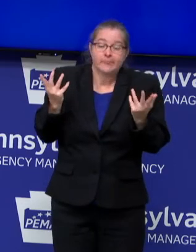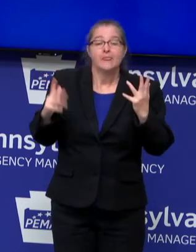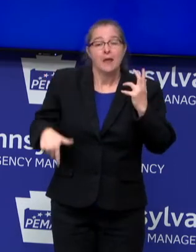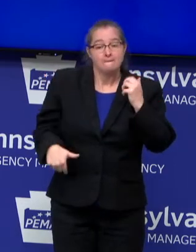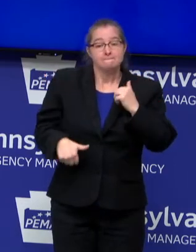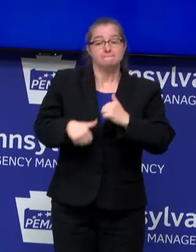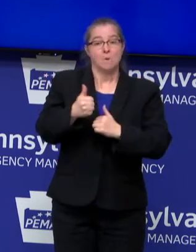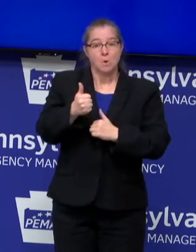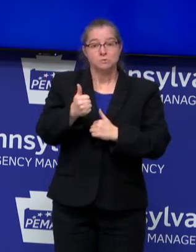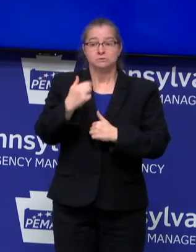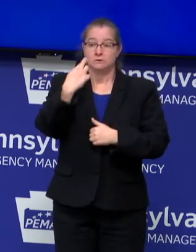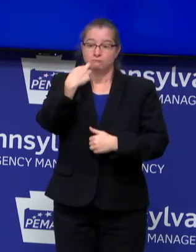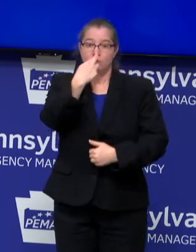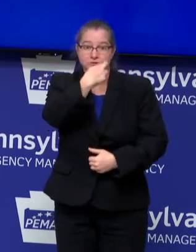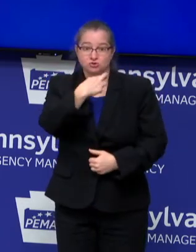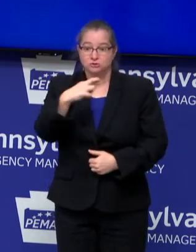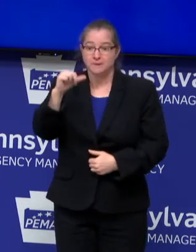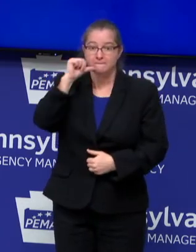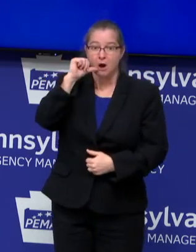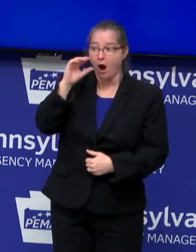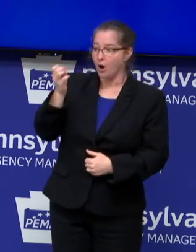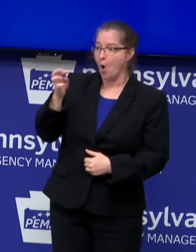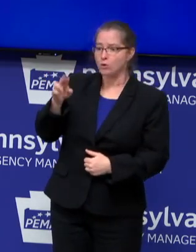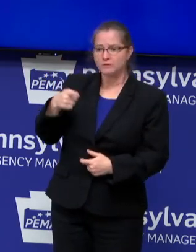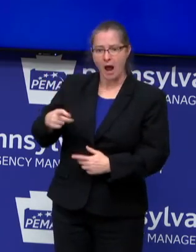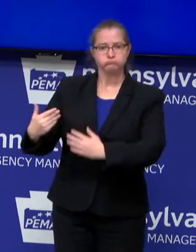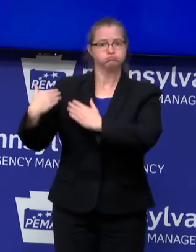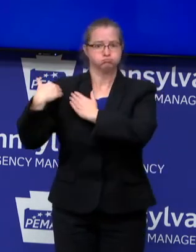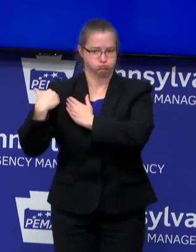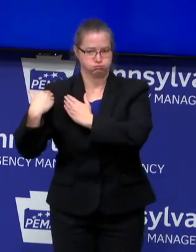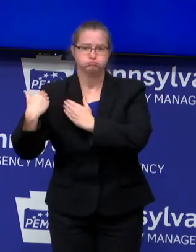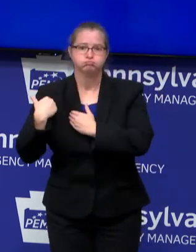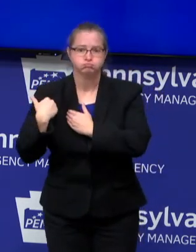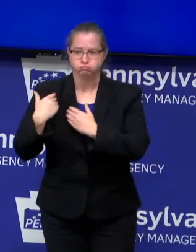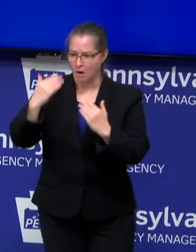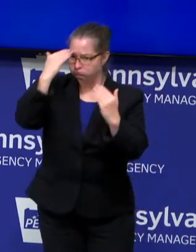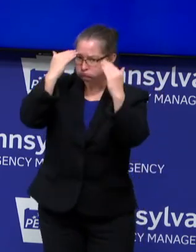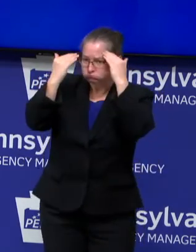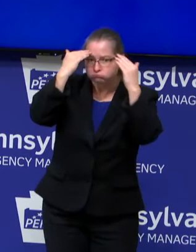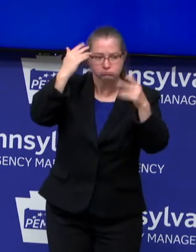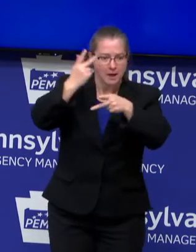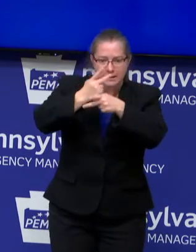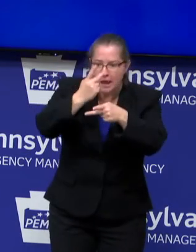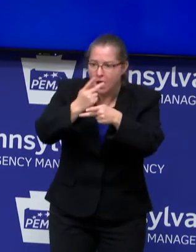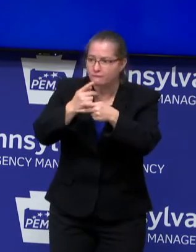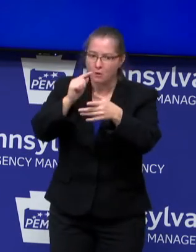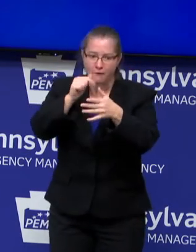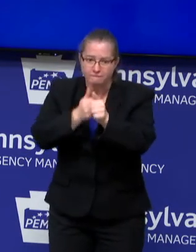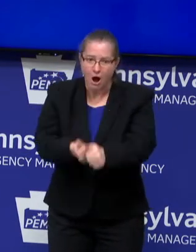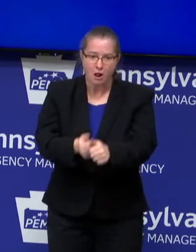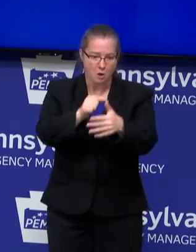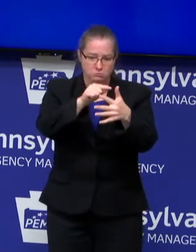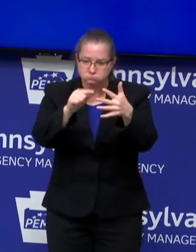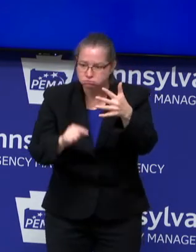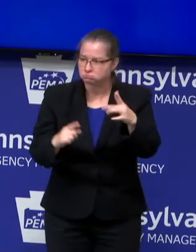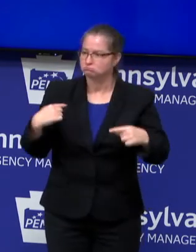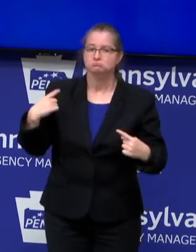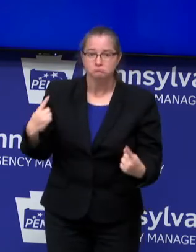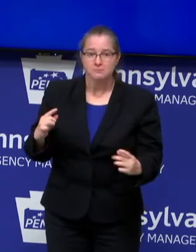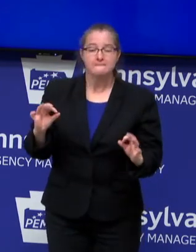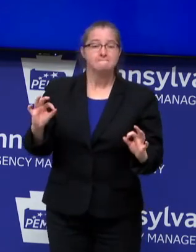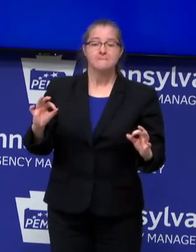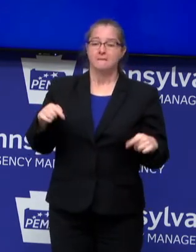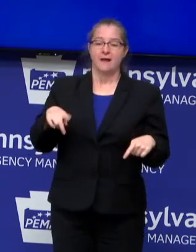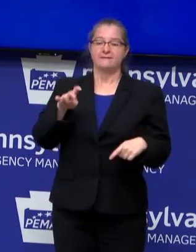majority of restaurant and bar owners have been responsible and highly conscientious throughout the entire pandemic. But